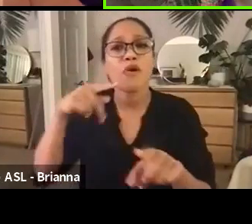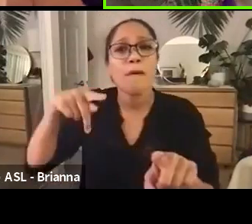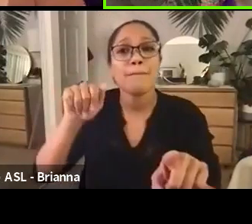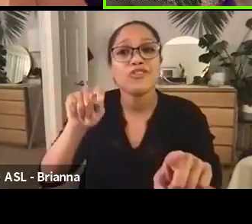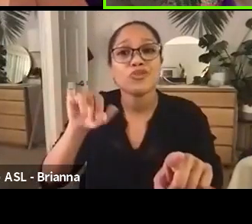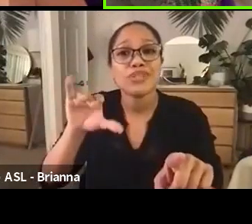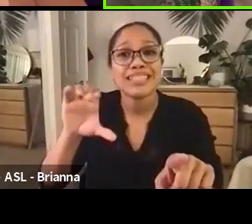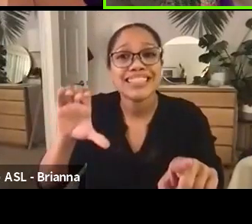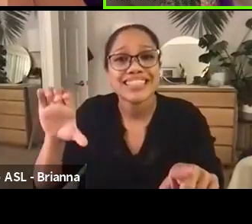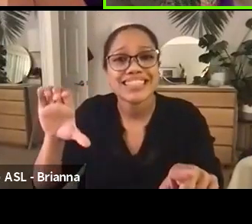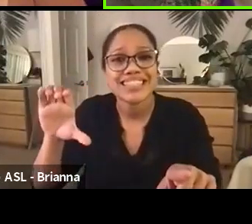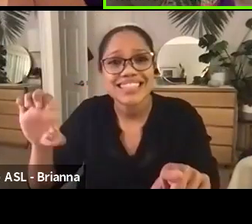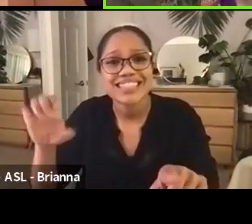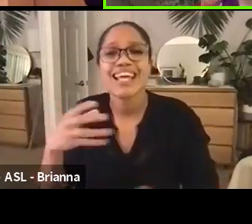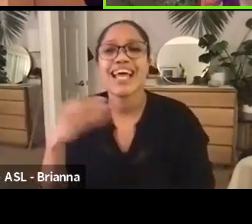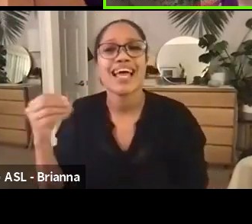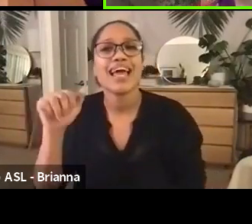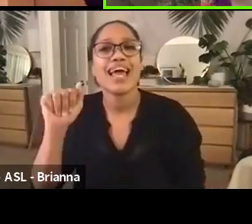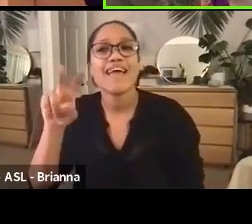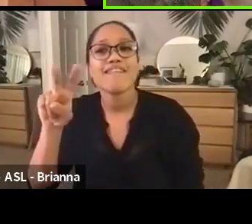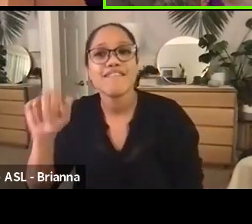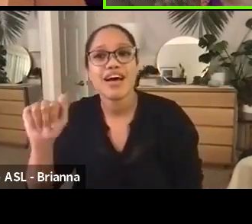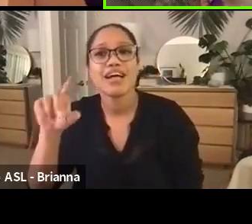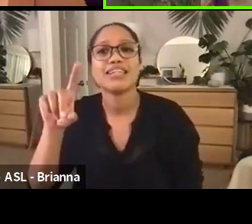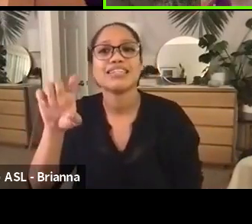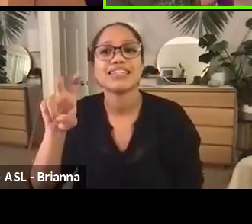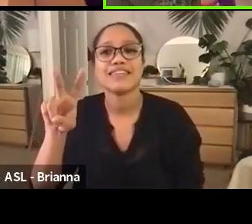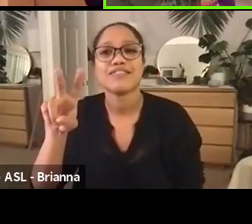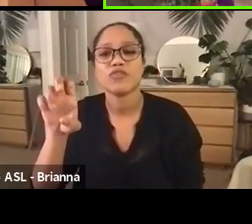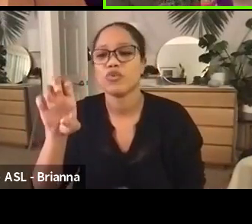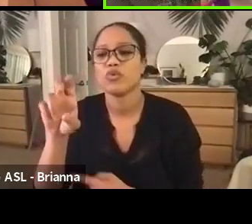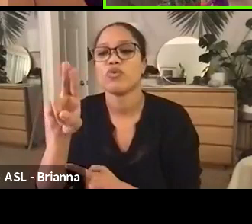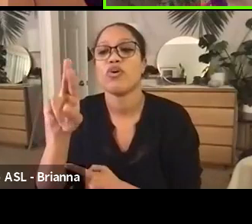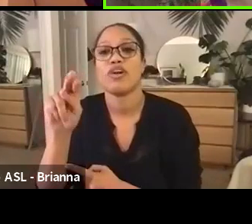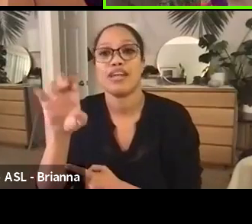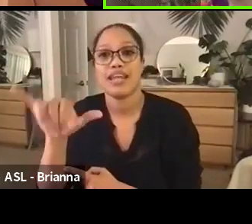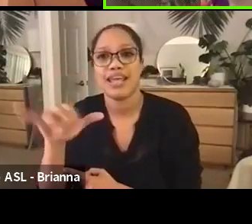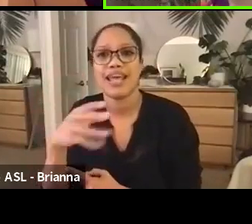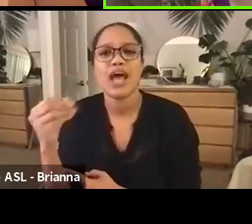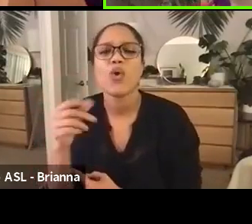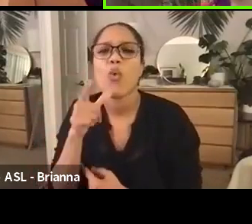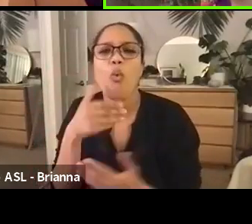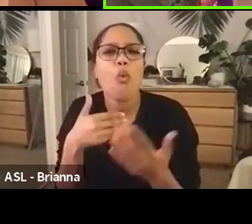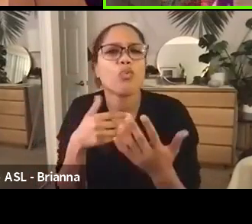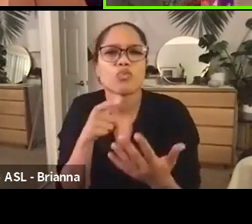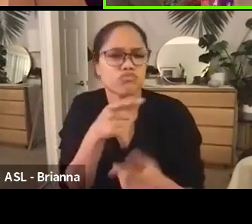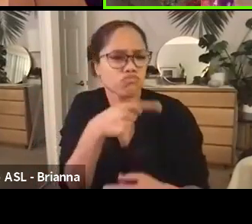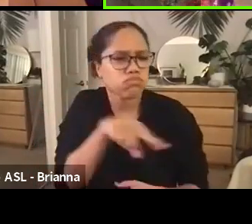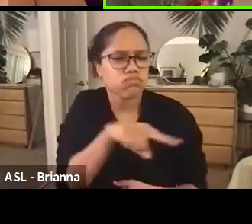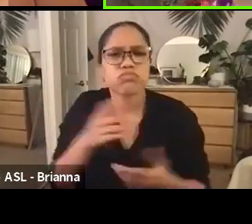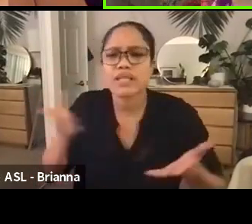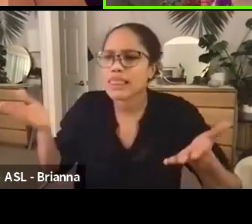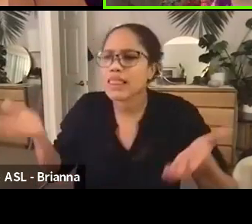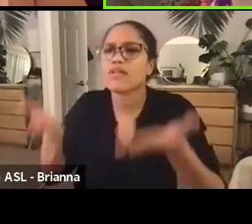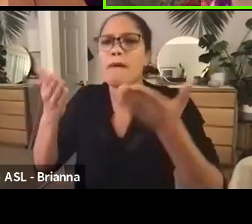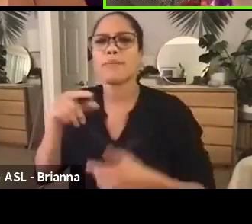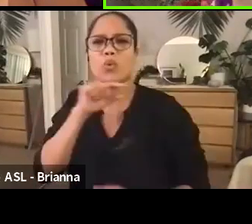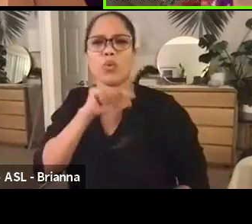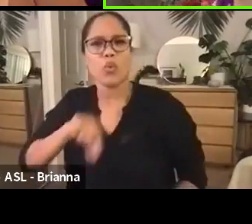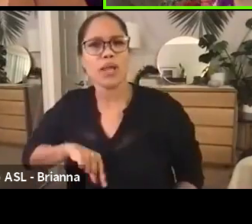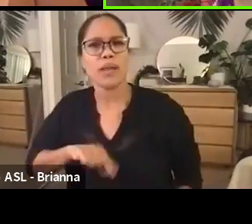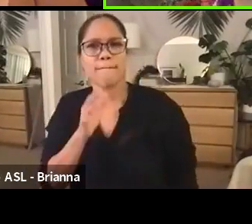many others who uplifted Queen Mother Cecily Tyson for her birthday, which I believe also